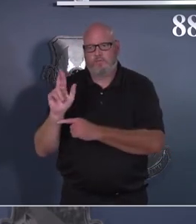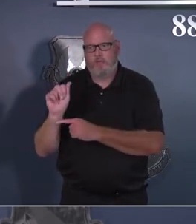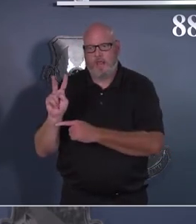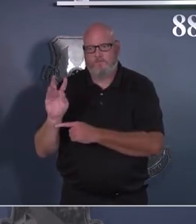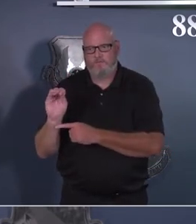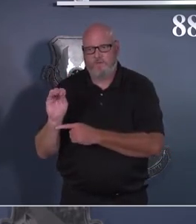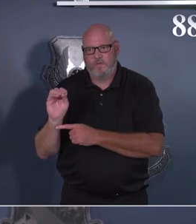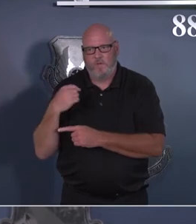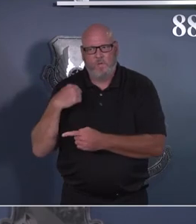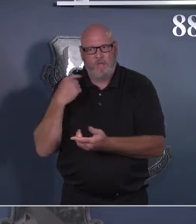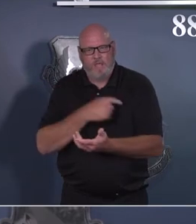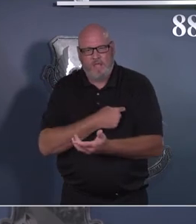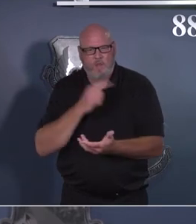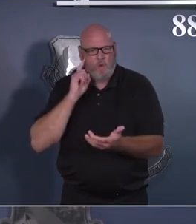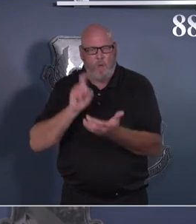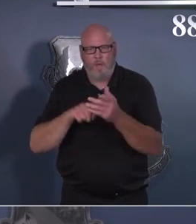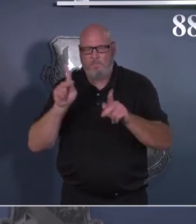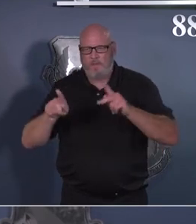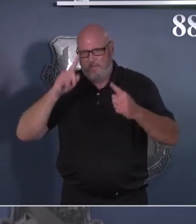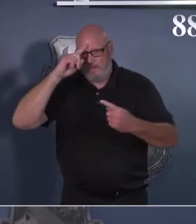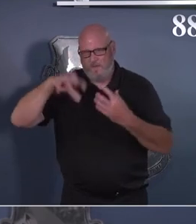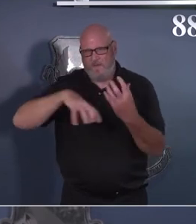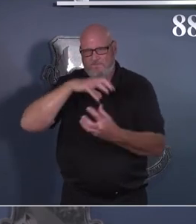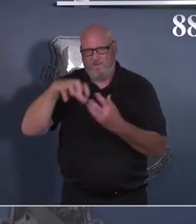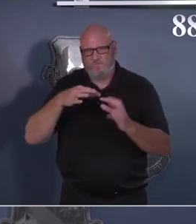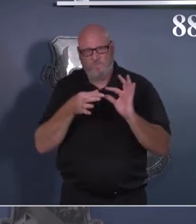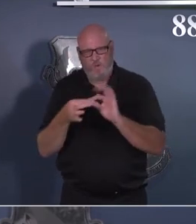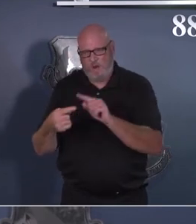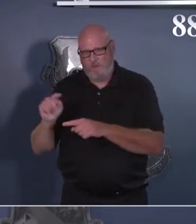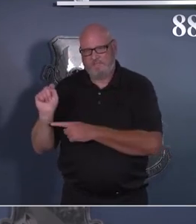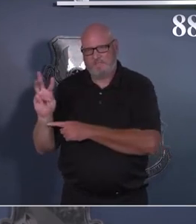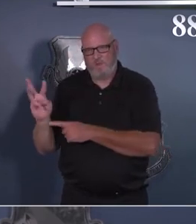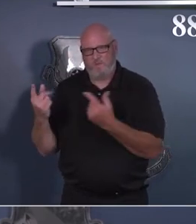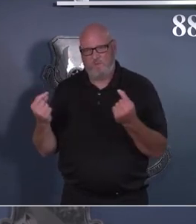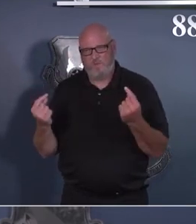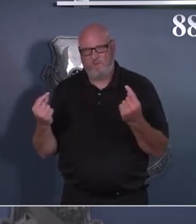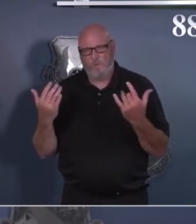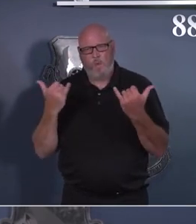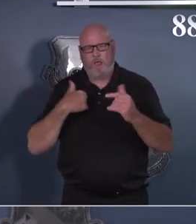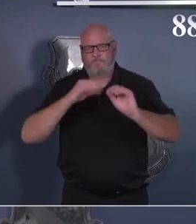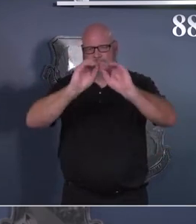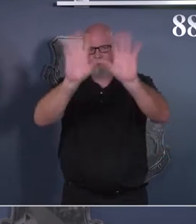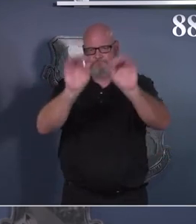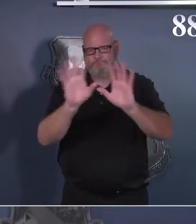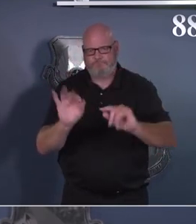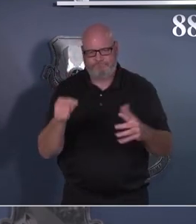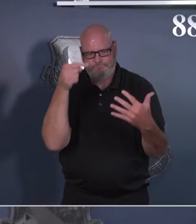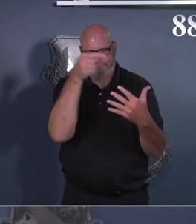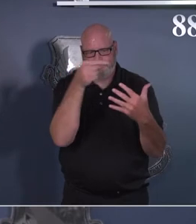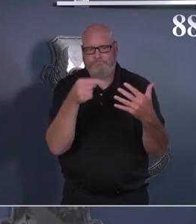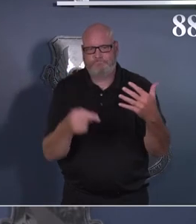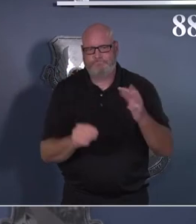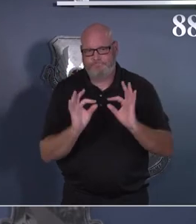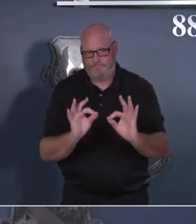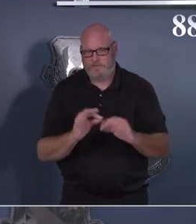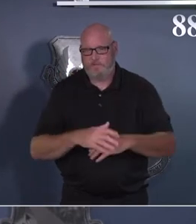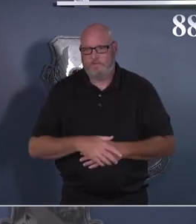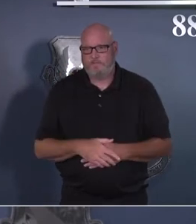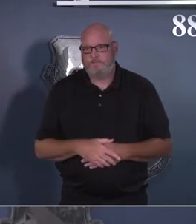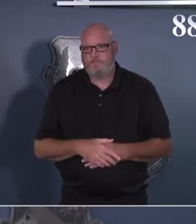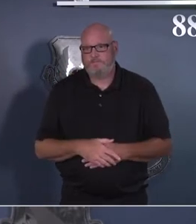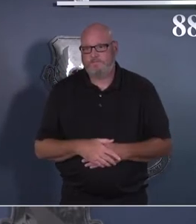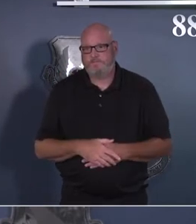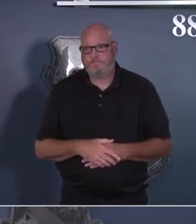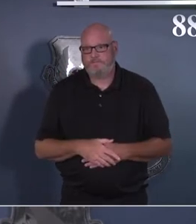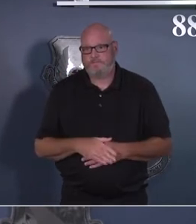over telework, and I want to clarify that a little bit. So, HP Con Bravo